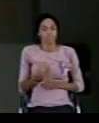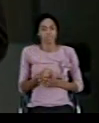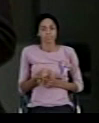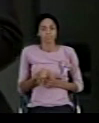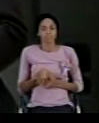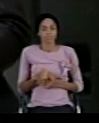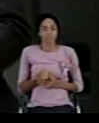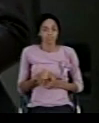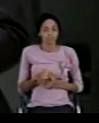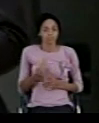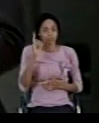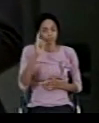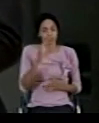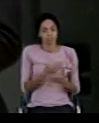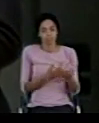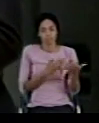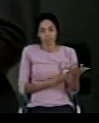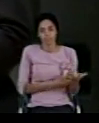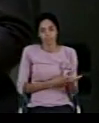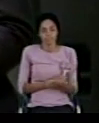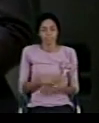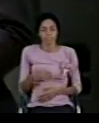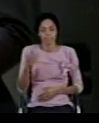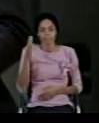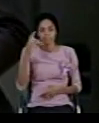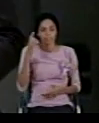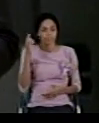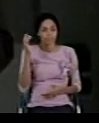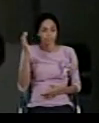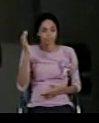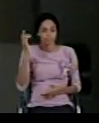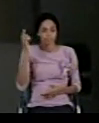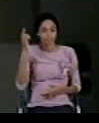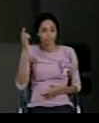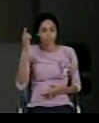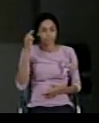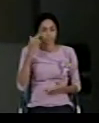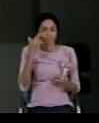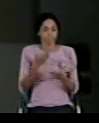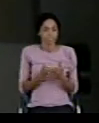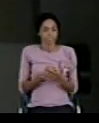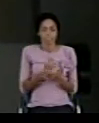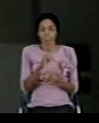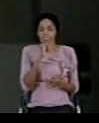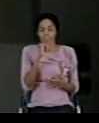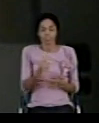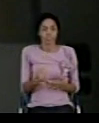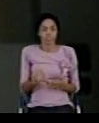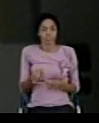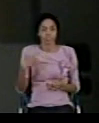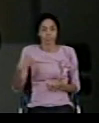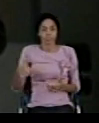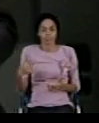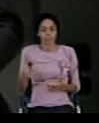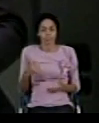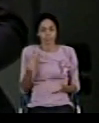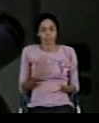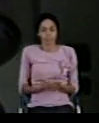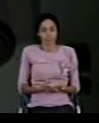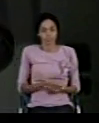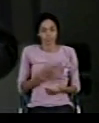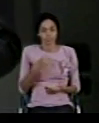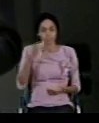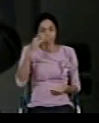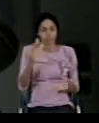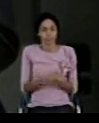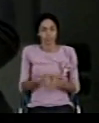One faithful morning, I discovered I could not wee properly. And my wife